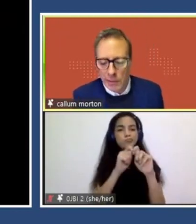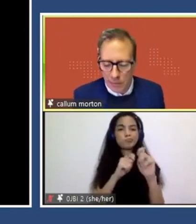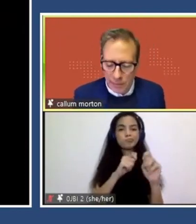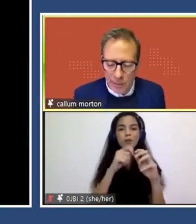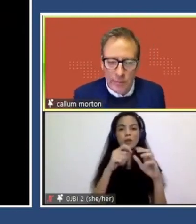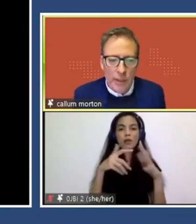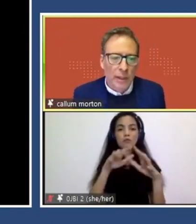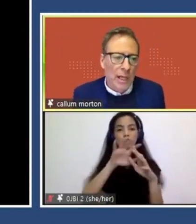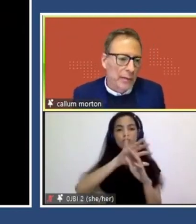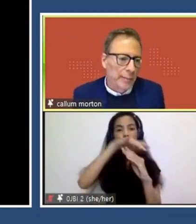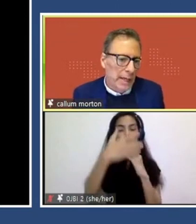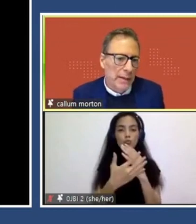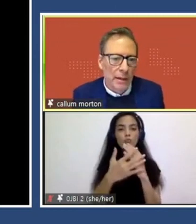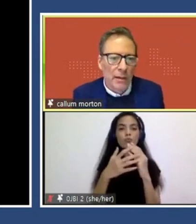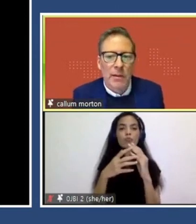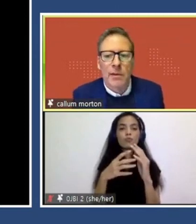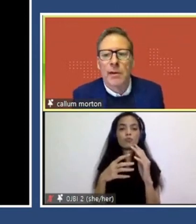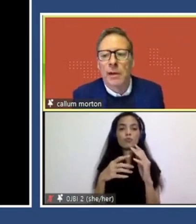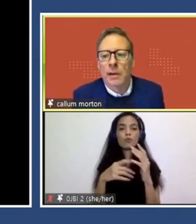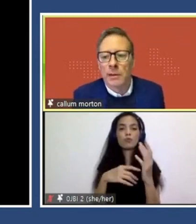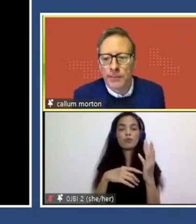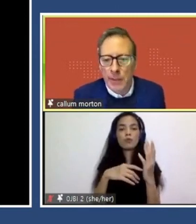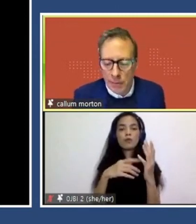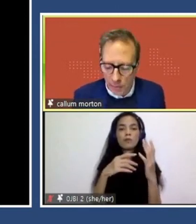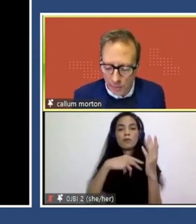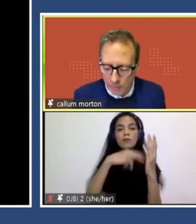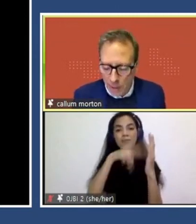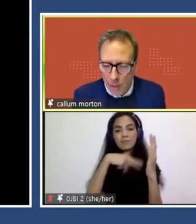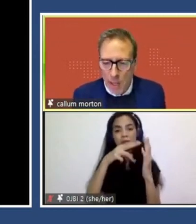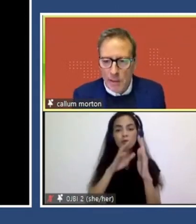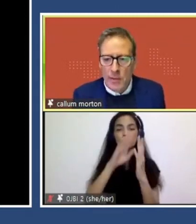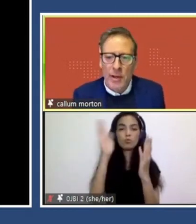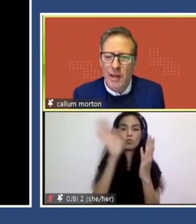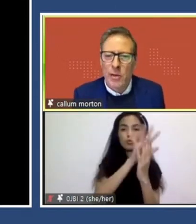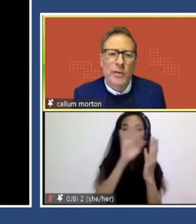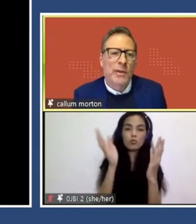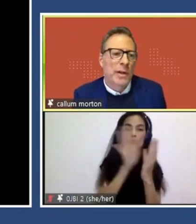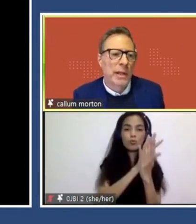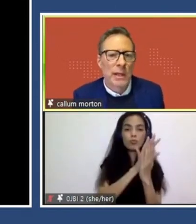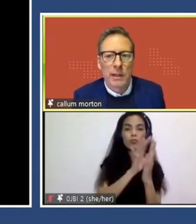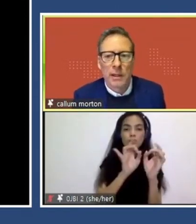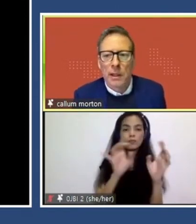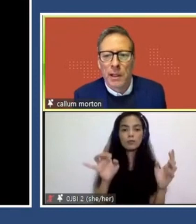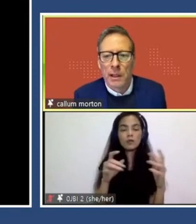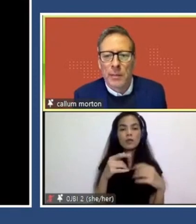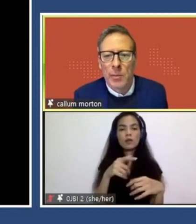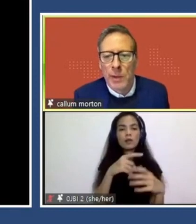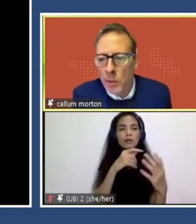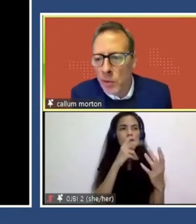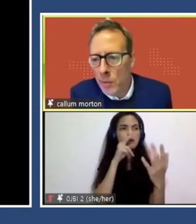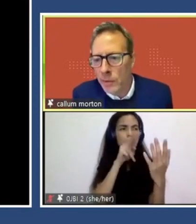you know, colonial figures, um, covered paintings, um, and so on. Um, so I kind of took this idea,